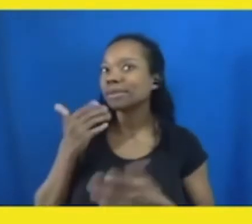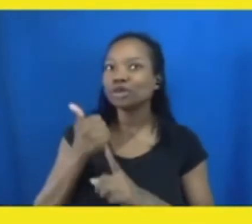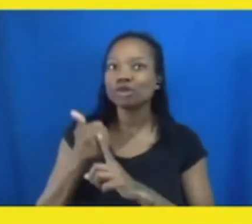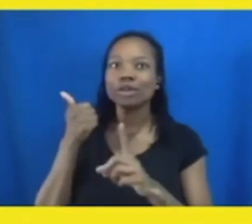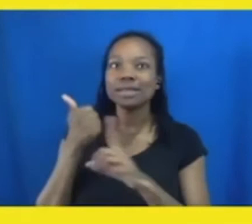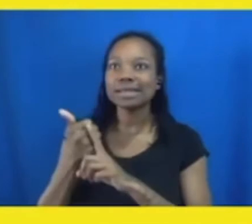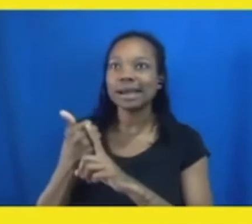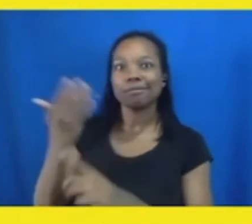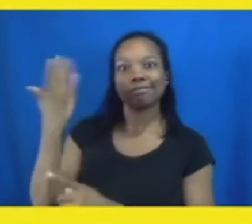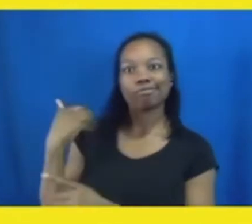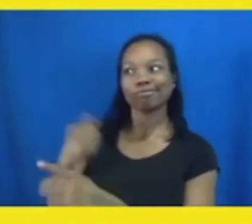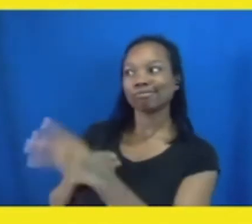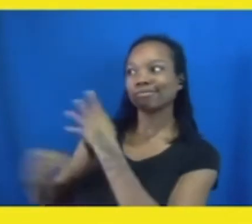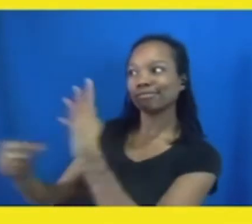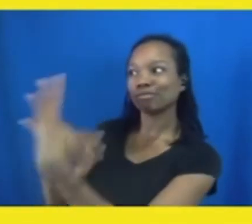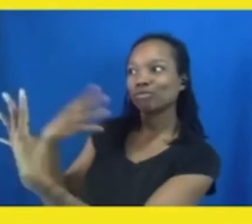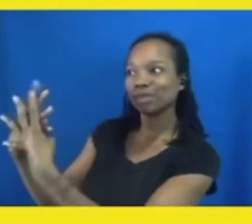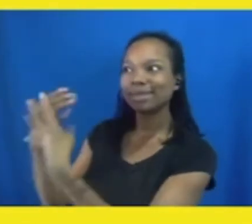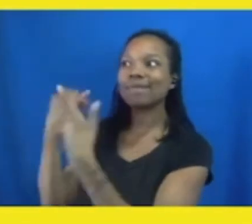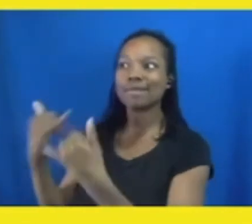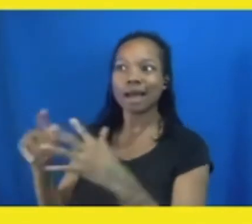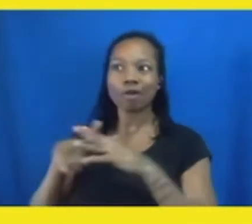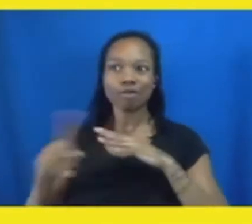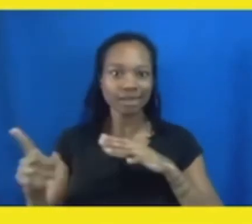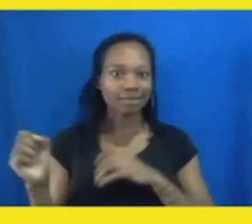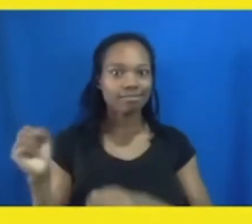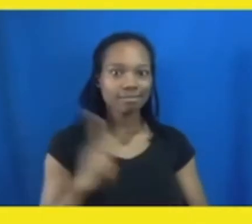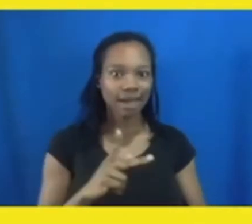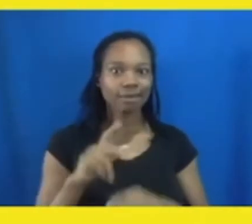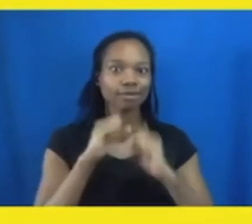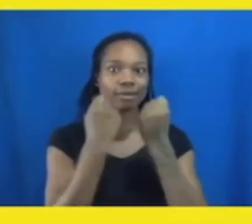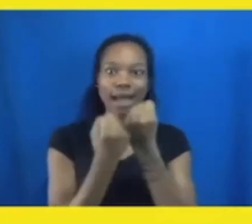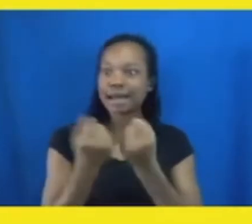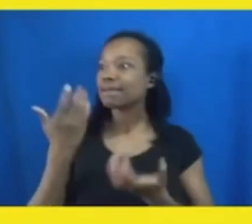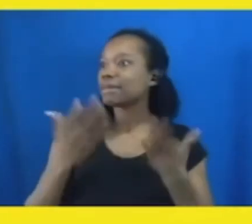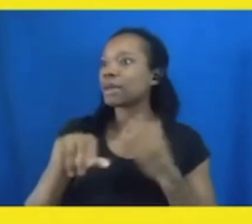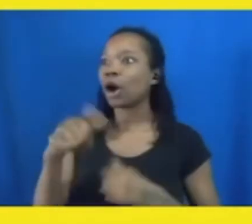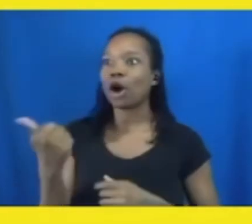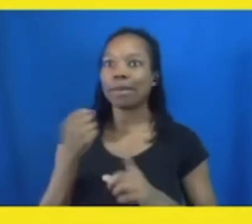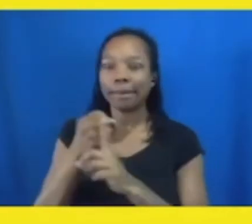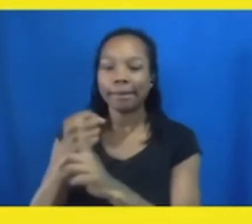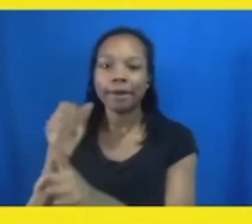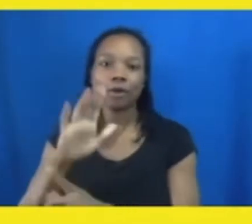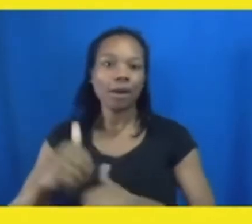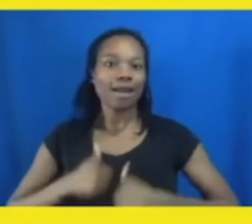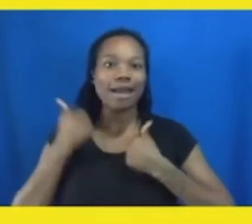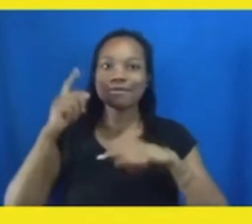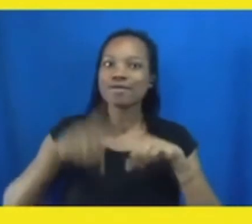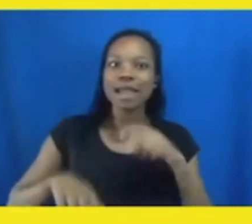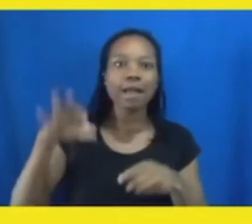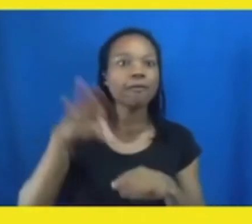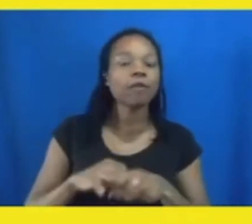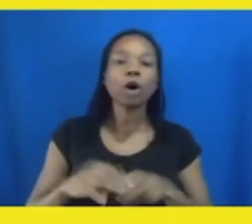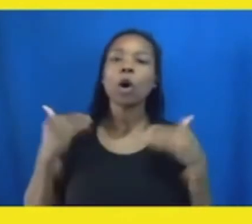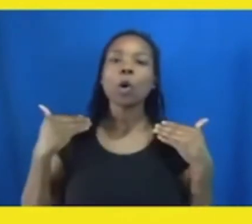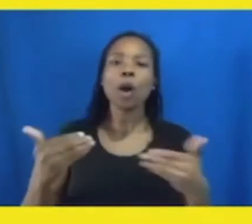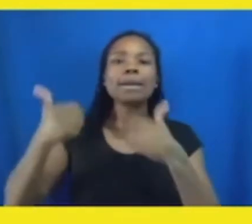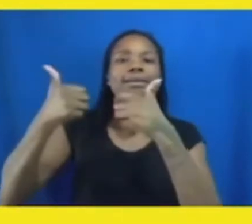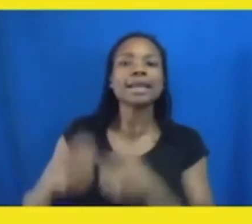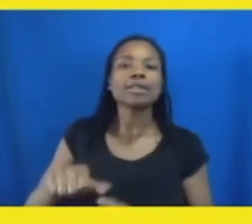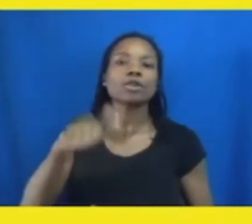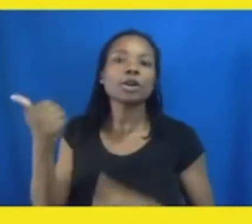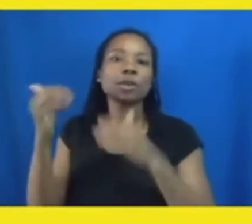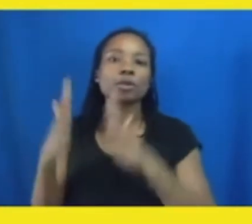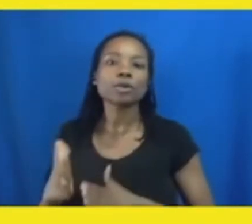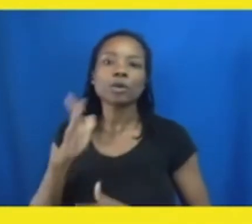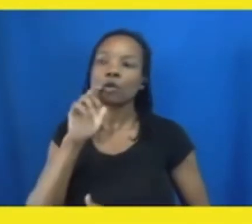some other thing has happened in your life where you can't vote, make sure you tap somebody to vote in your place, somebody who is going to stay at home.